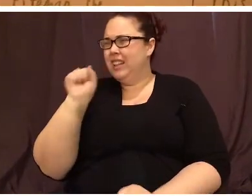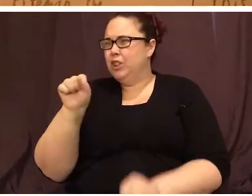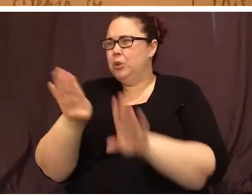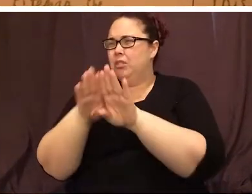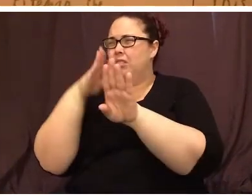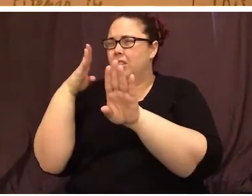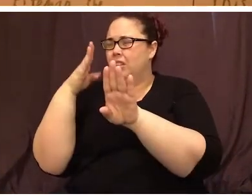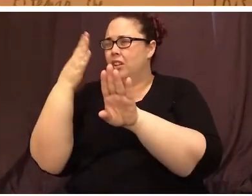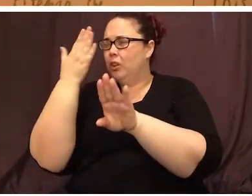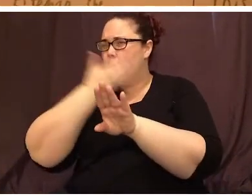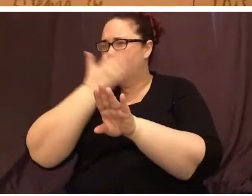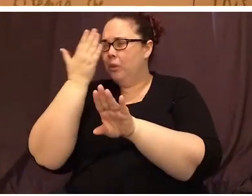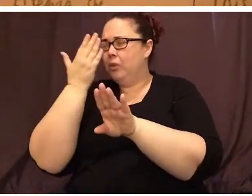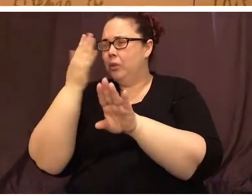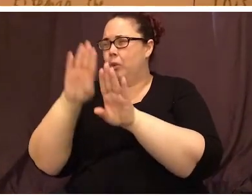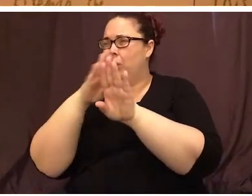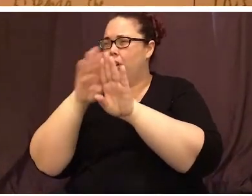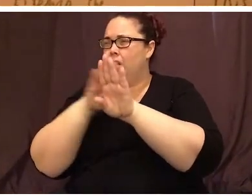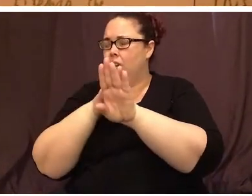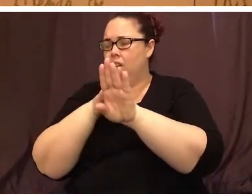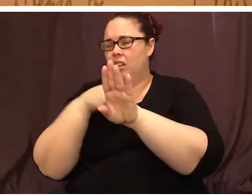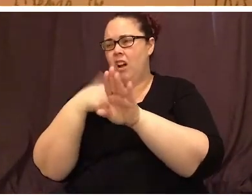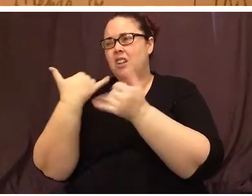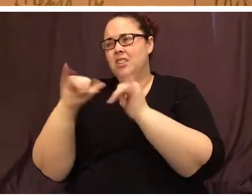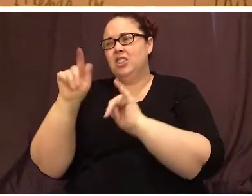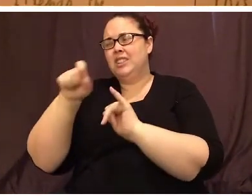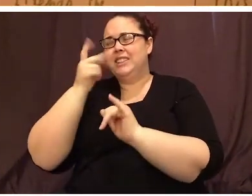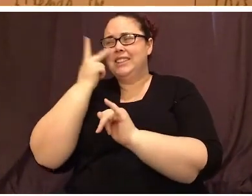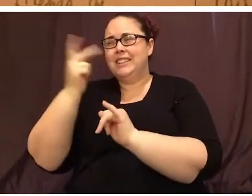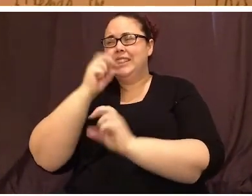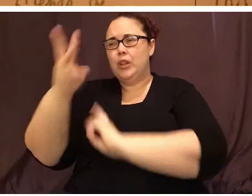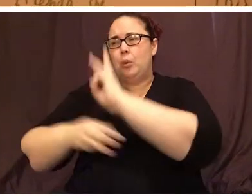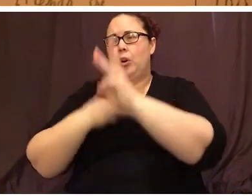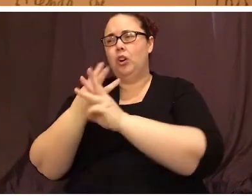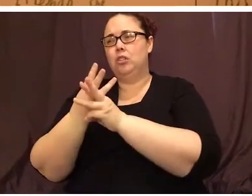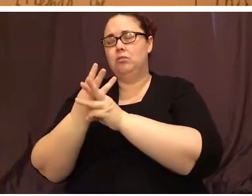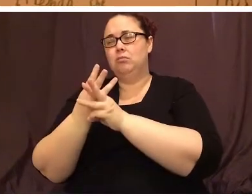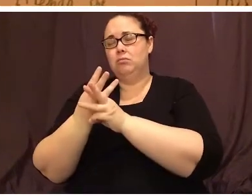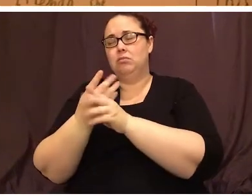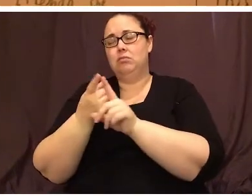I still need to see the world. Sincerely, Esteban the Magnificent.